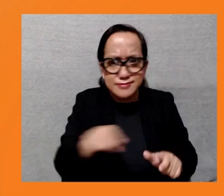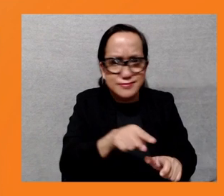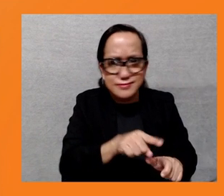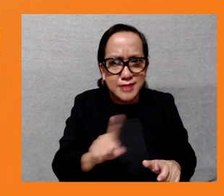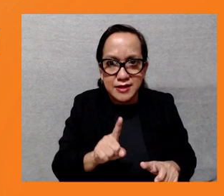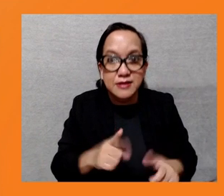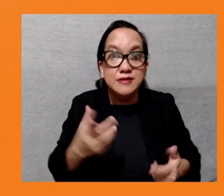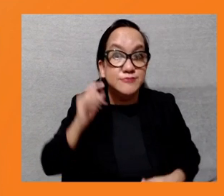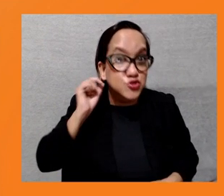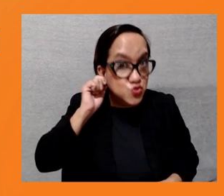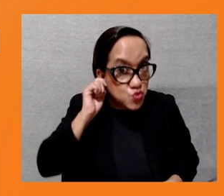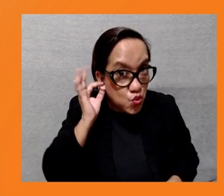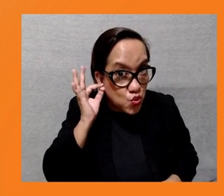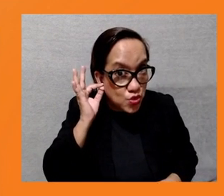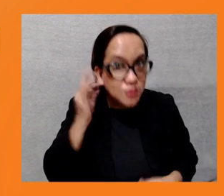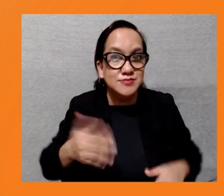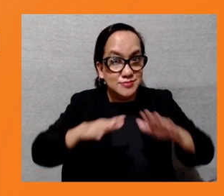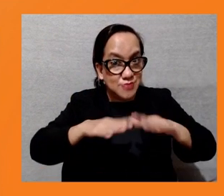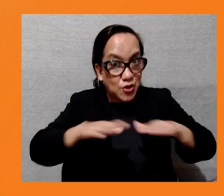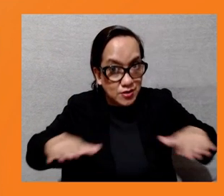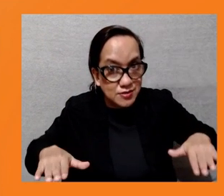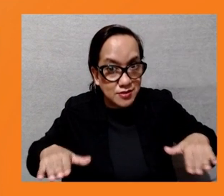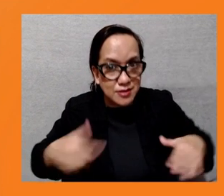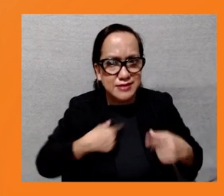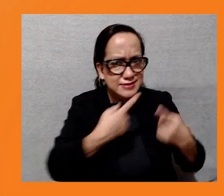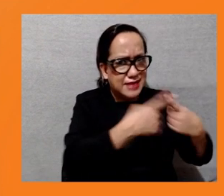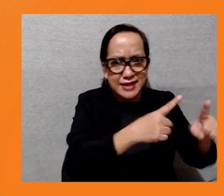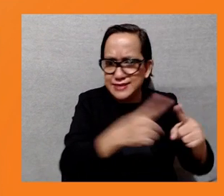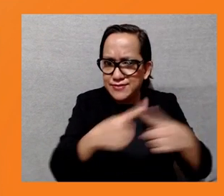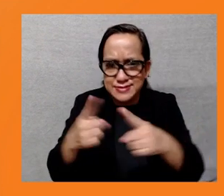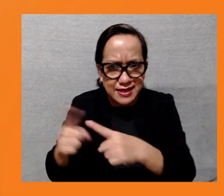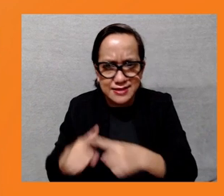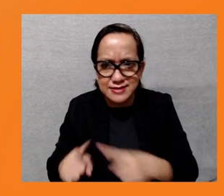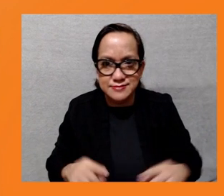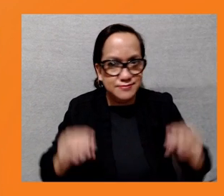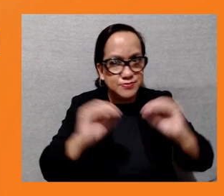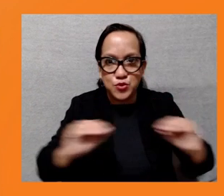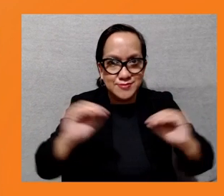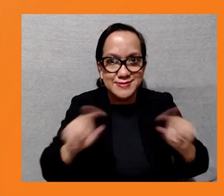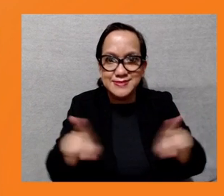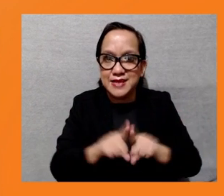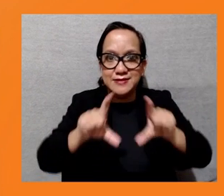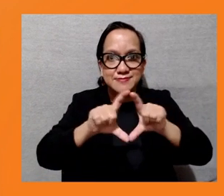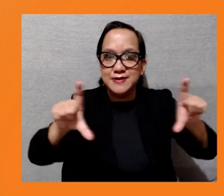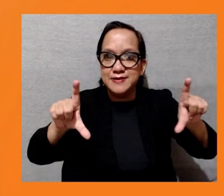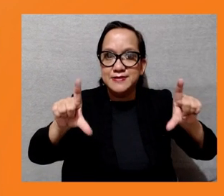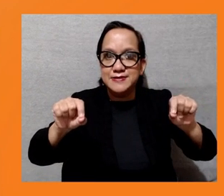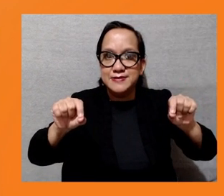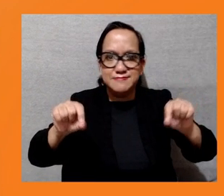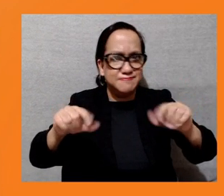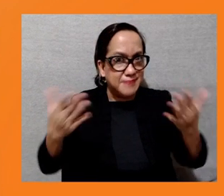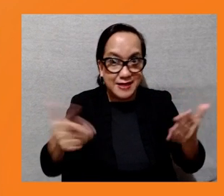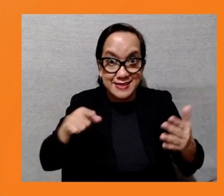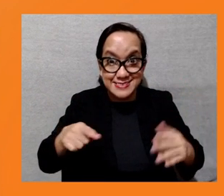But THL follows the national laws and delisted the untitled land, how the safeguard policy implement them.